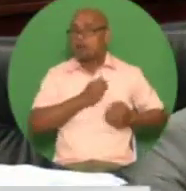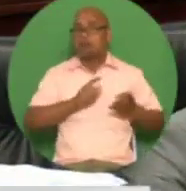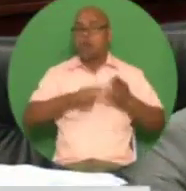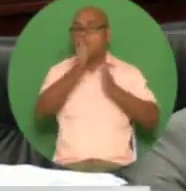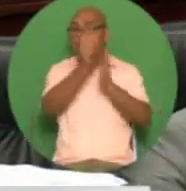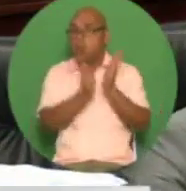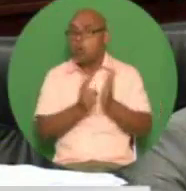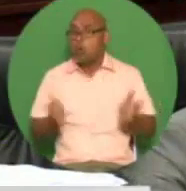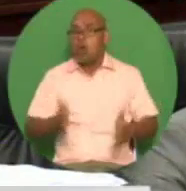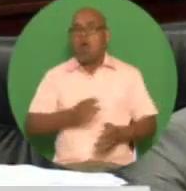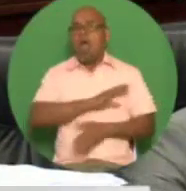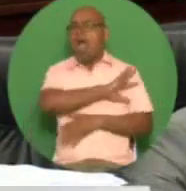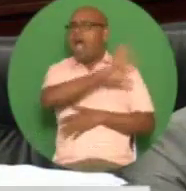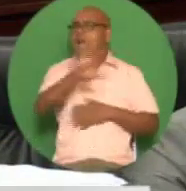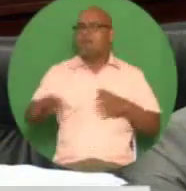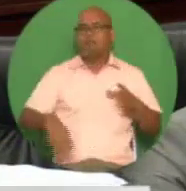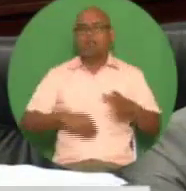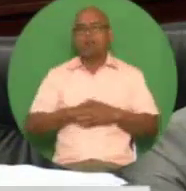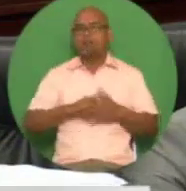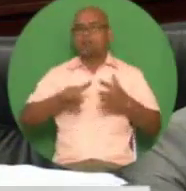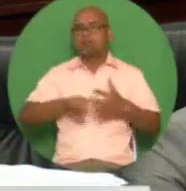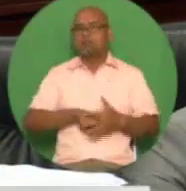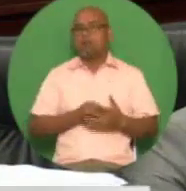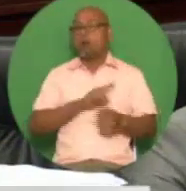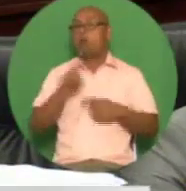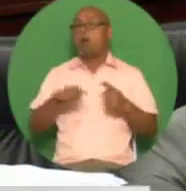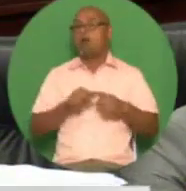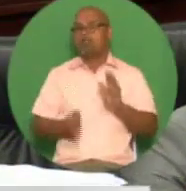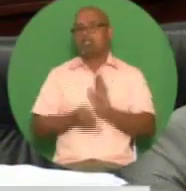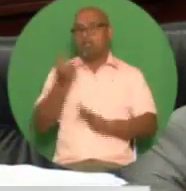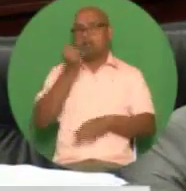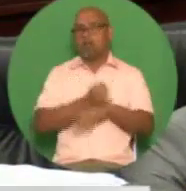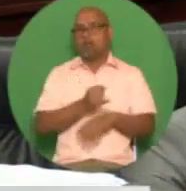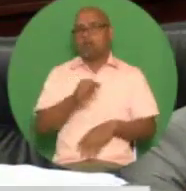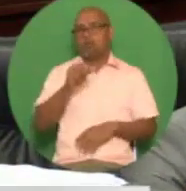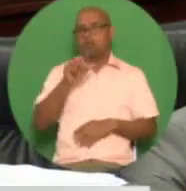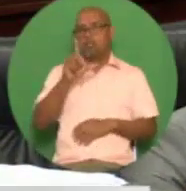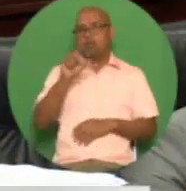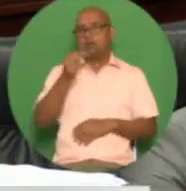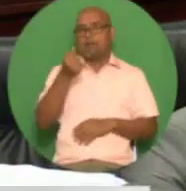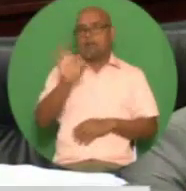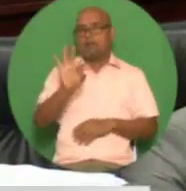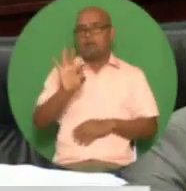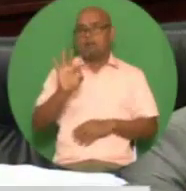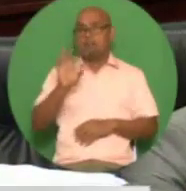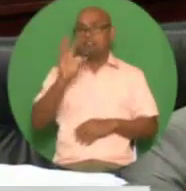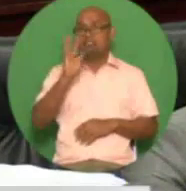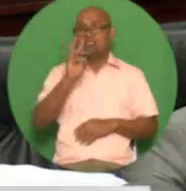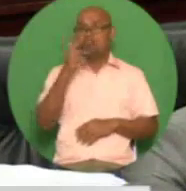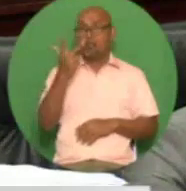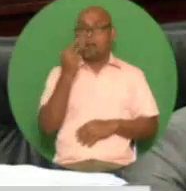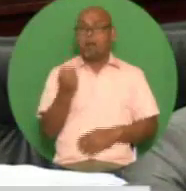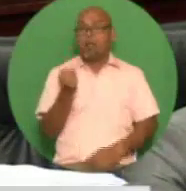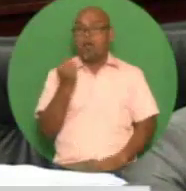measure will take effect on the 1st of January 2019 and will cost 63 million this amount will also